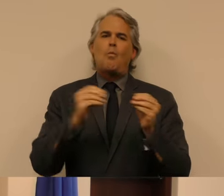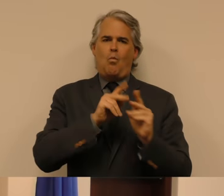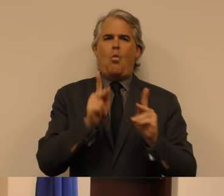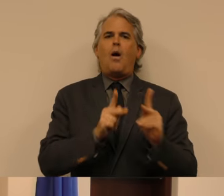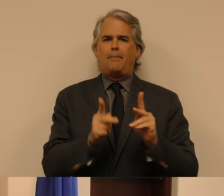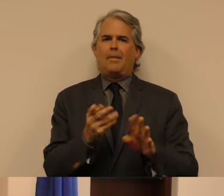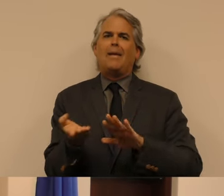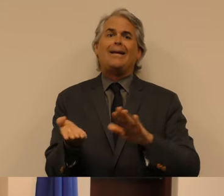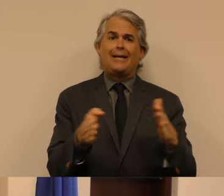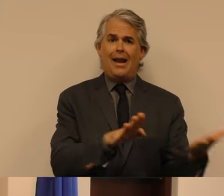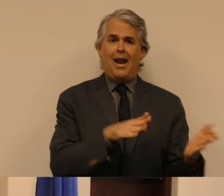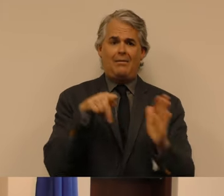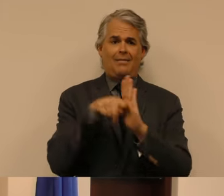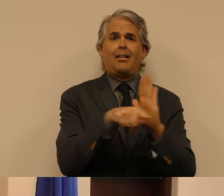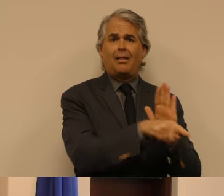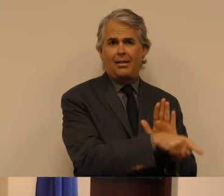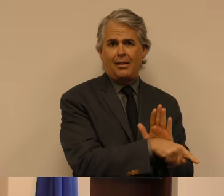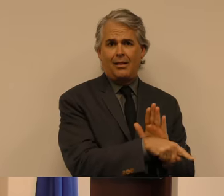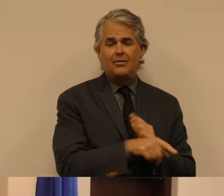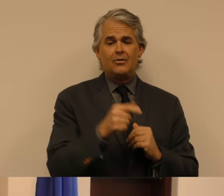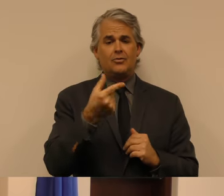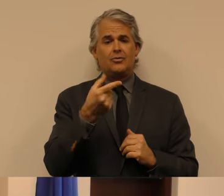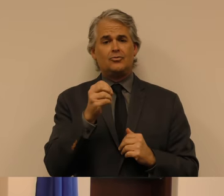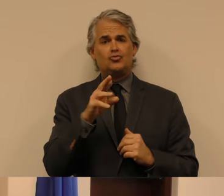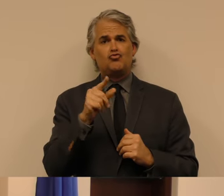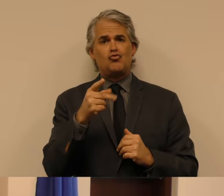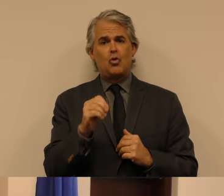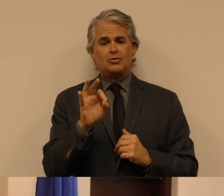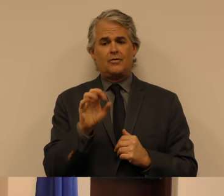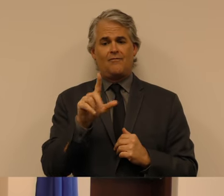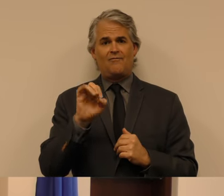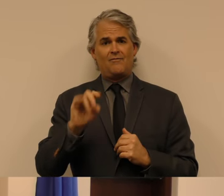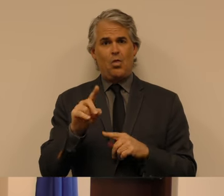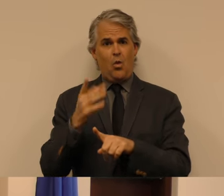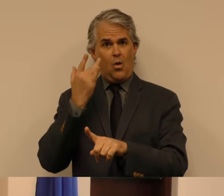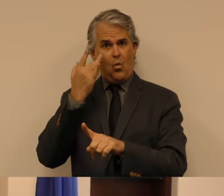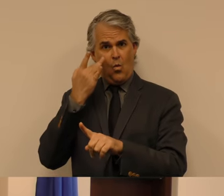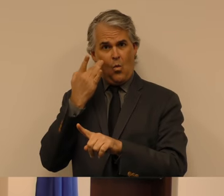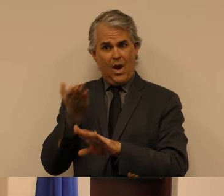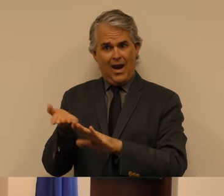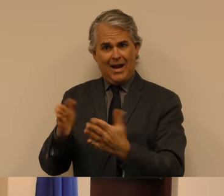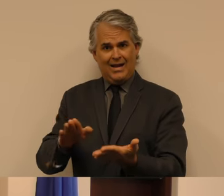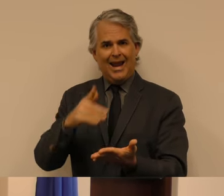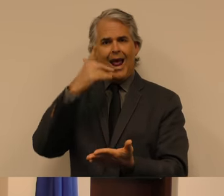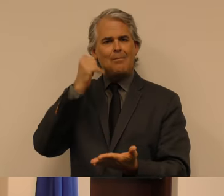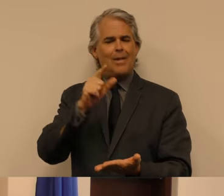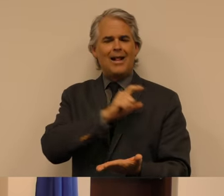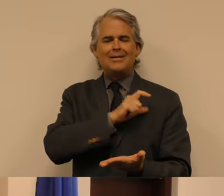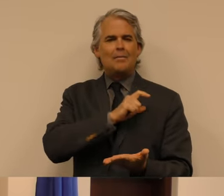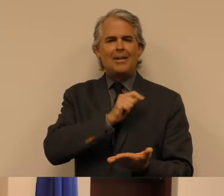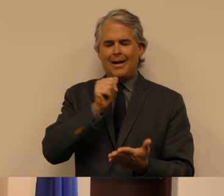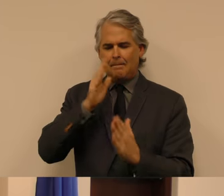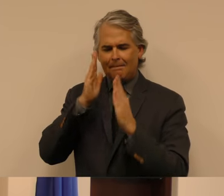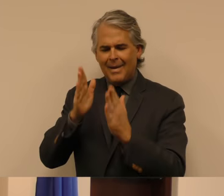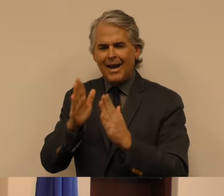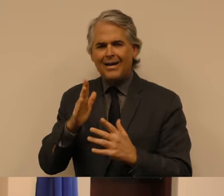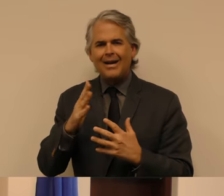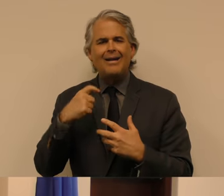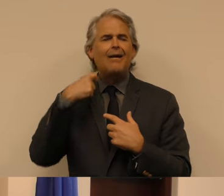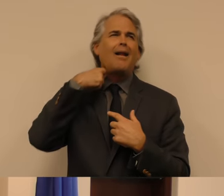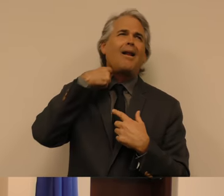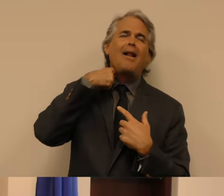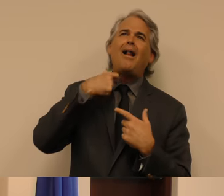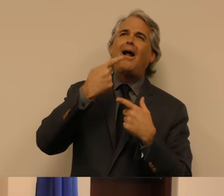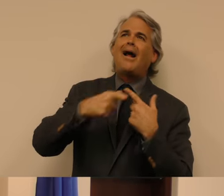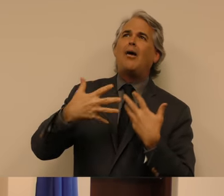George Floyd died because the officers who were arresting him did not listen to his cries that he could not breathe. And